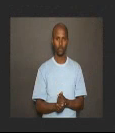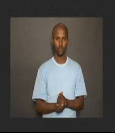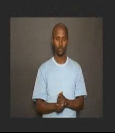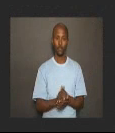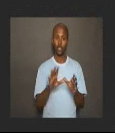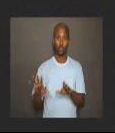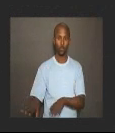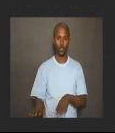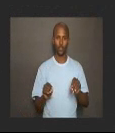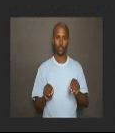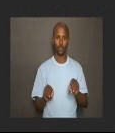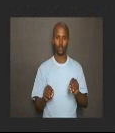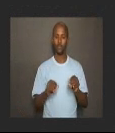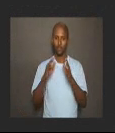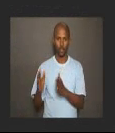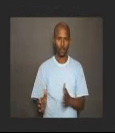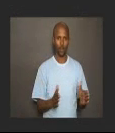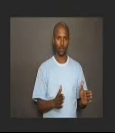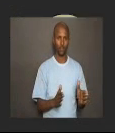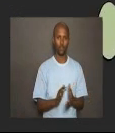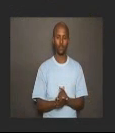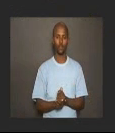Students, let's get ready.